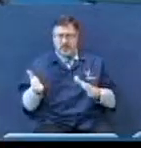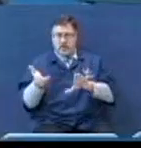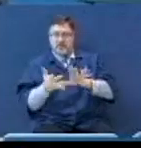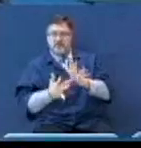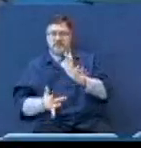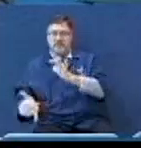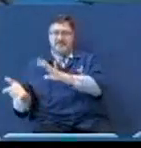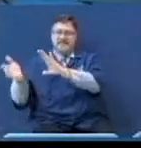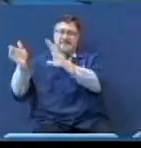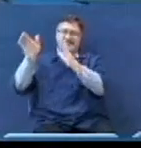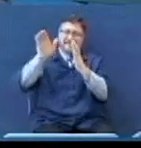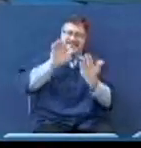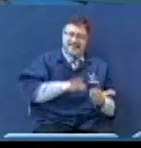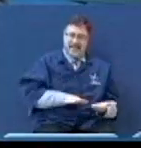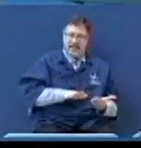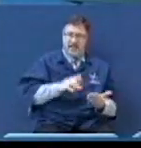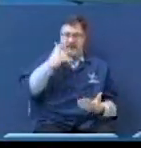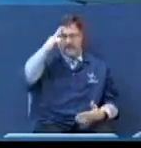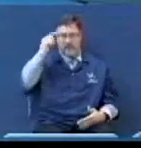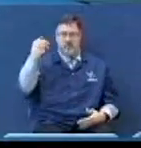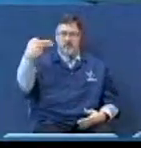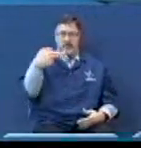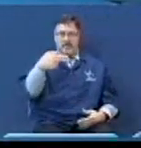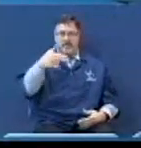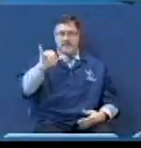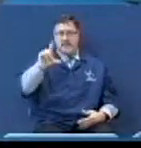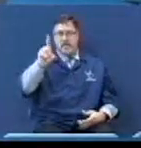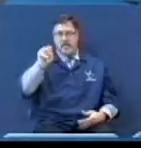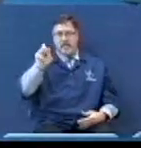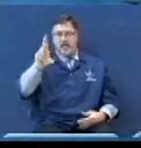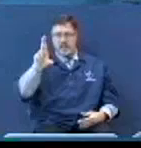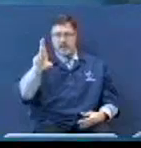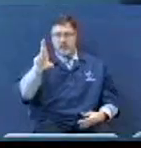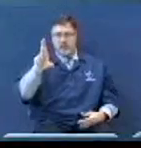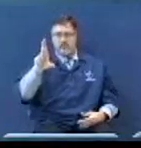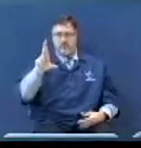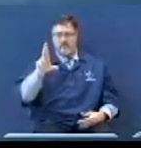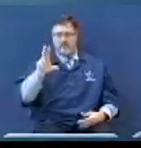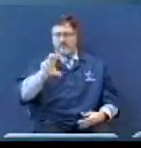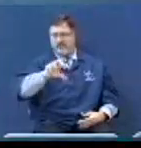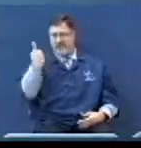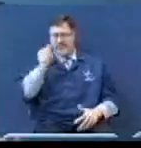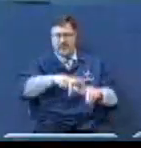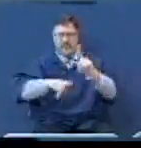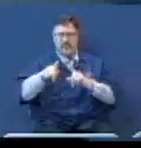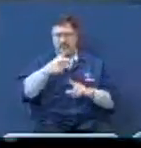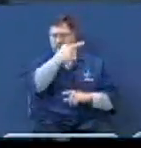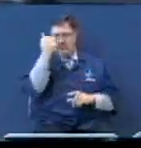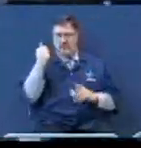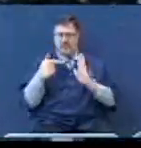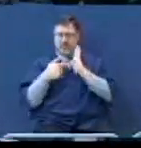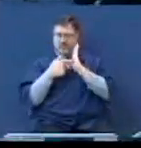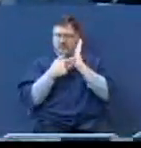for Hitler. He died for Stalin. But before you start magnifying